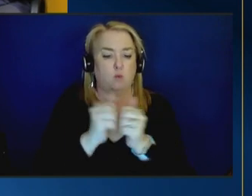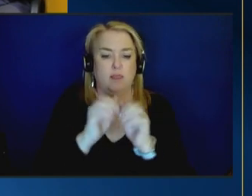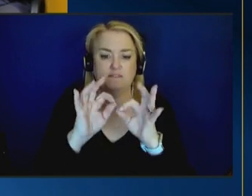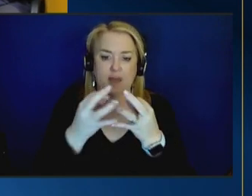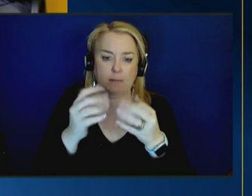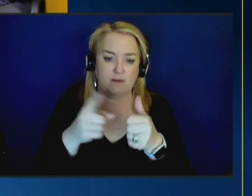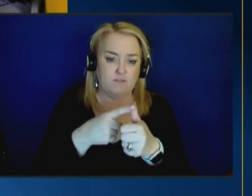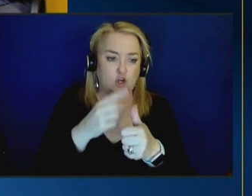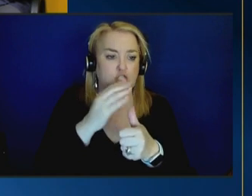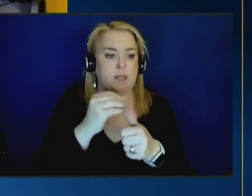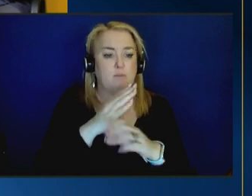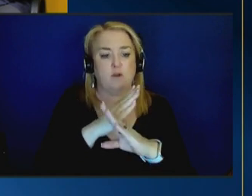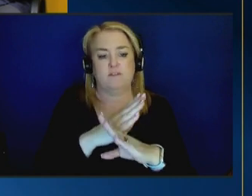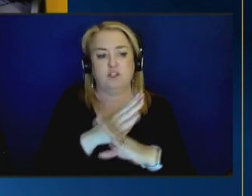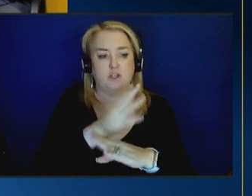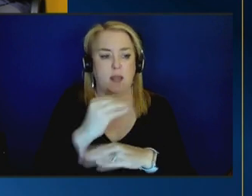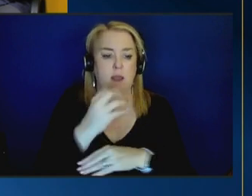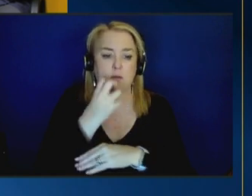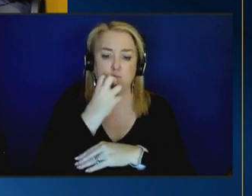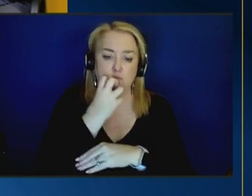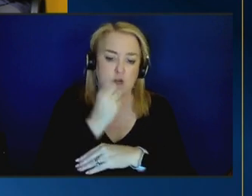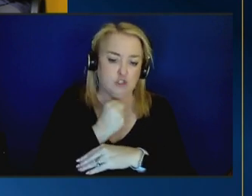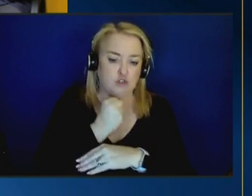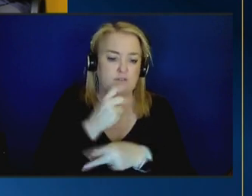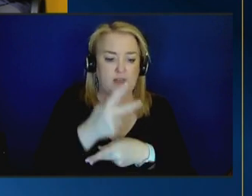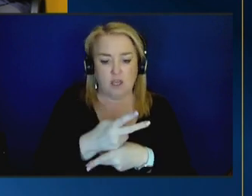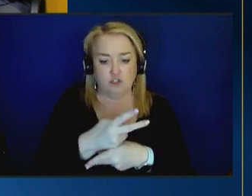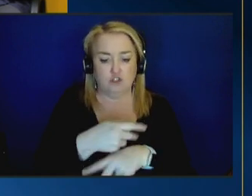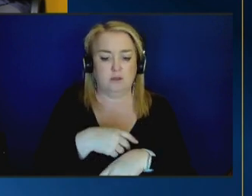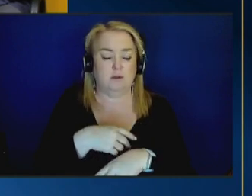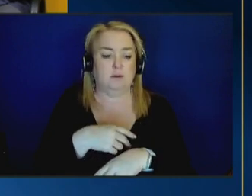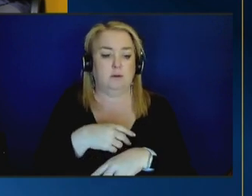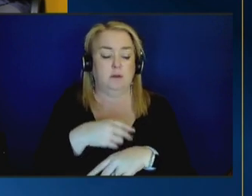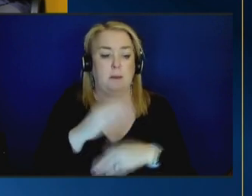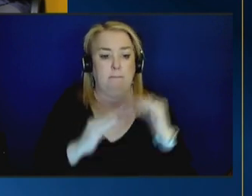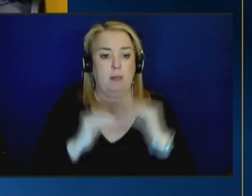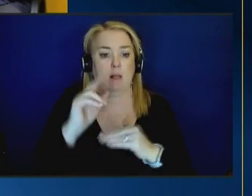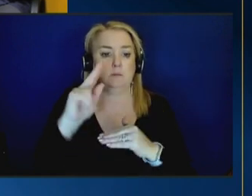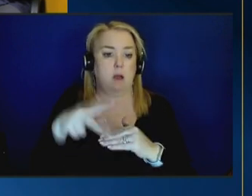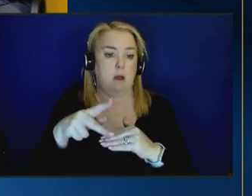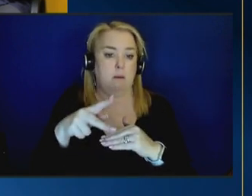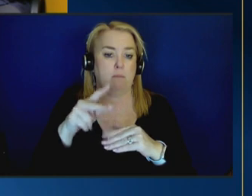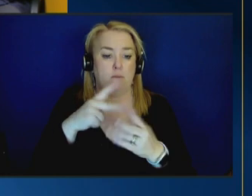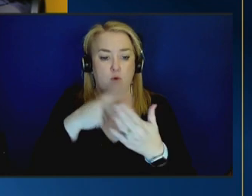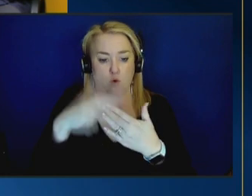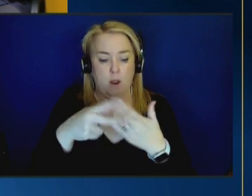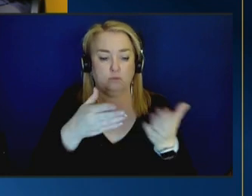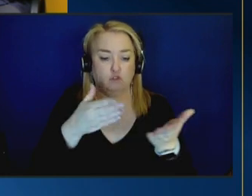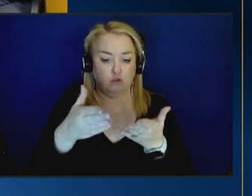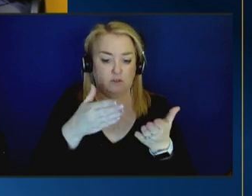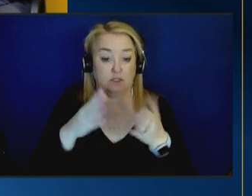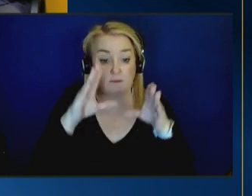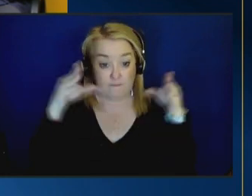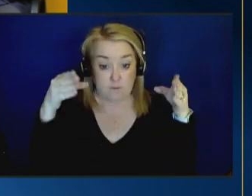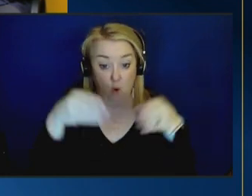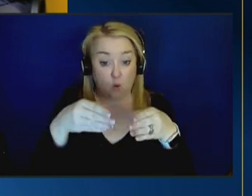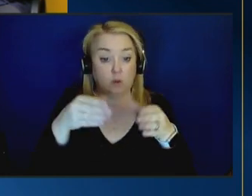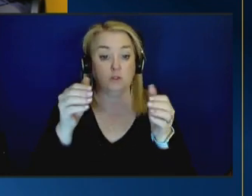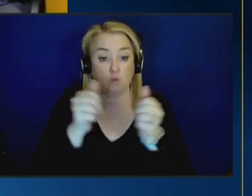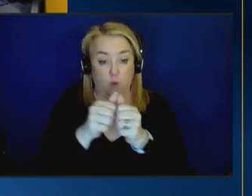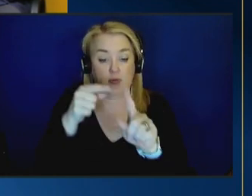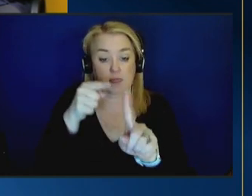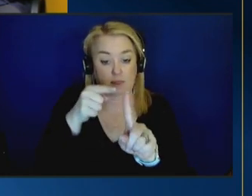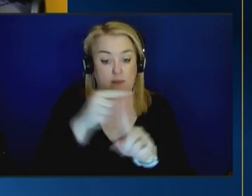and preservation to to build towards services and programs specifically focused on substance